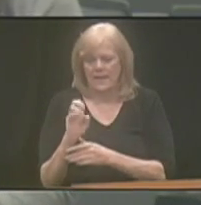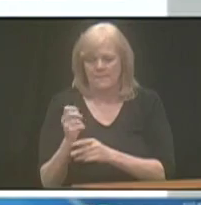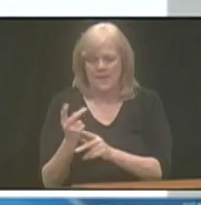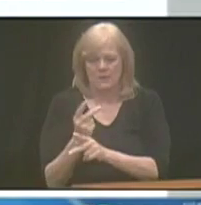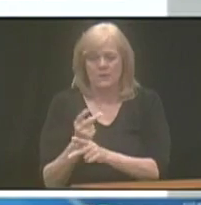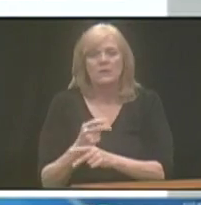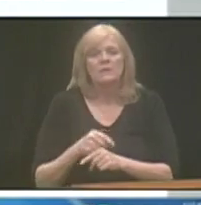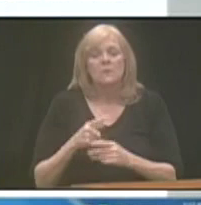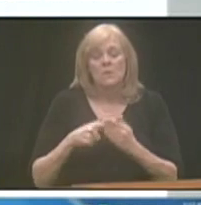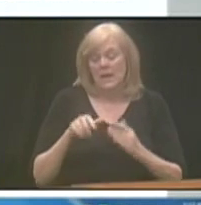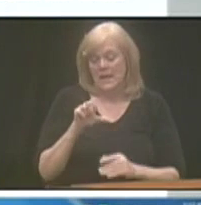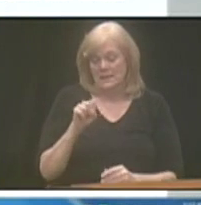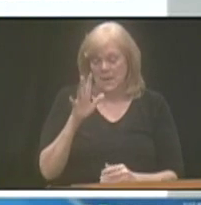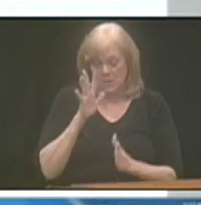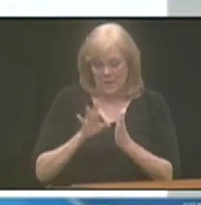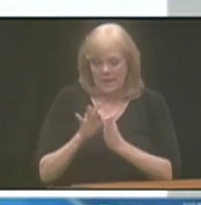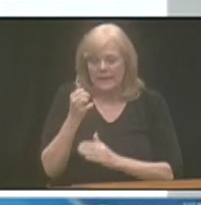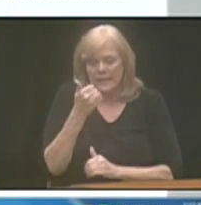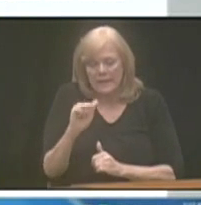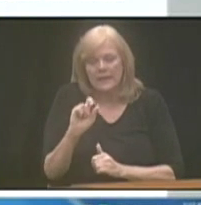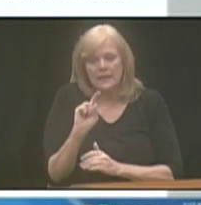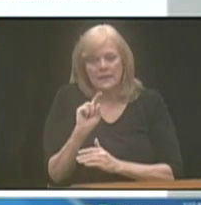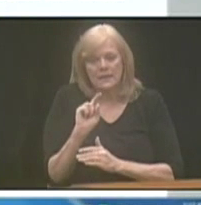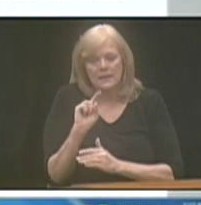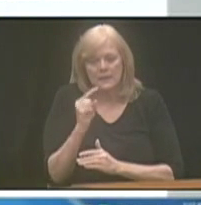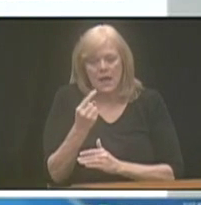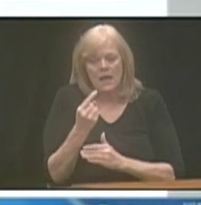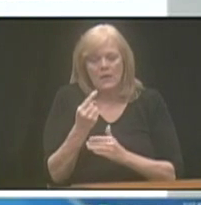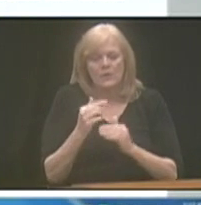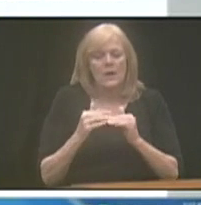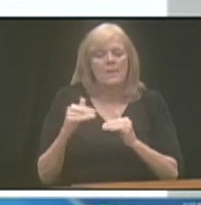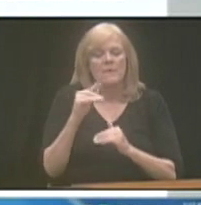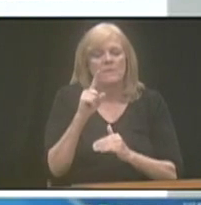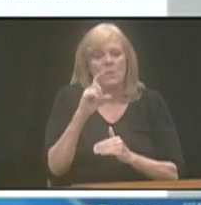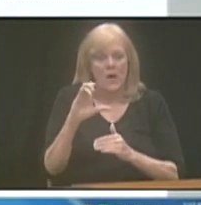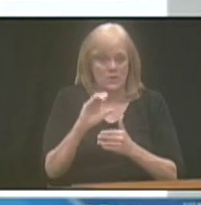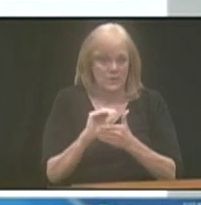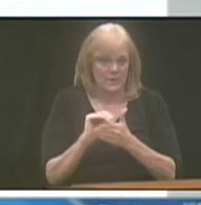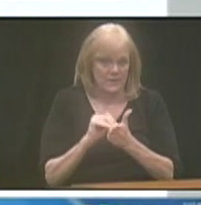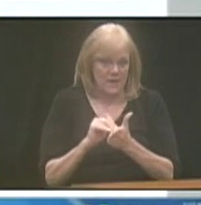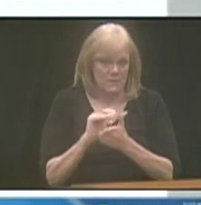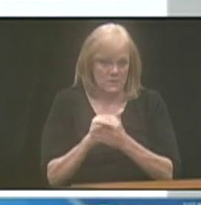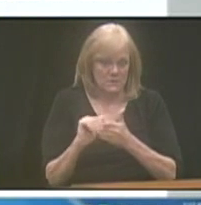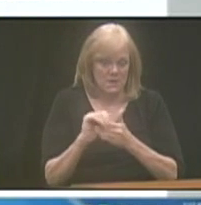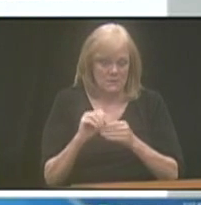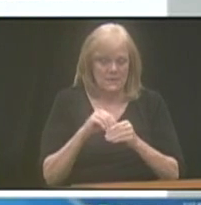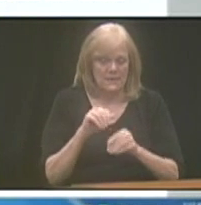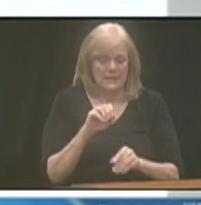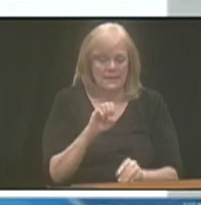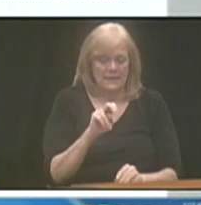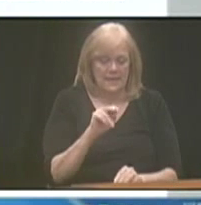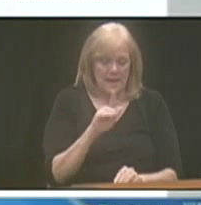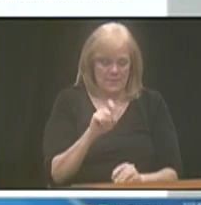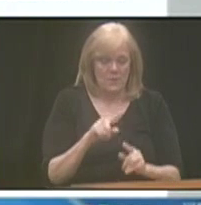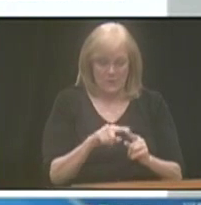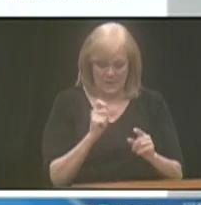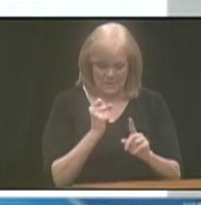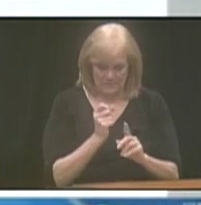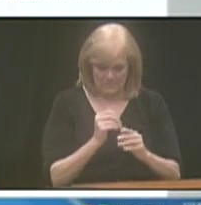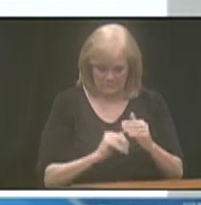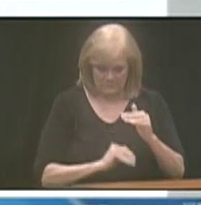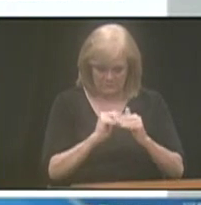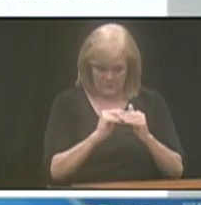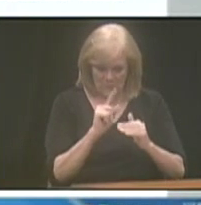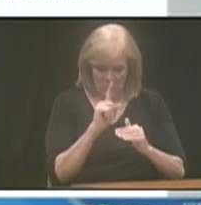What SSI will count is any dollar amount above $100,000 in the ENABLE account. So, once that ENABLE account hits $100